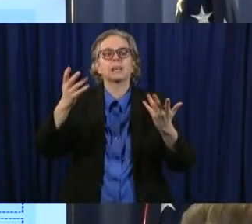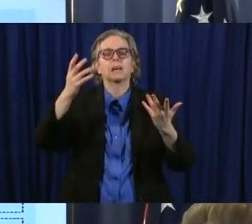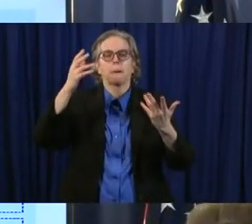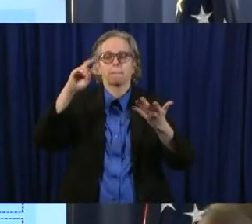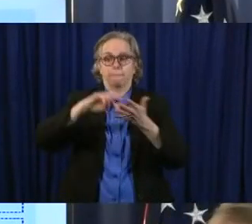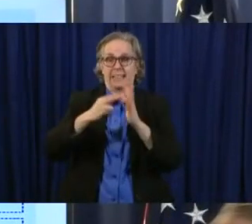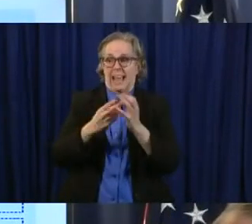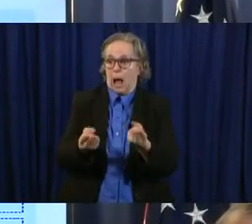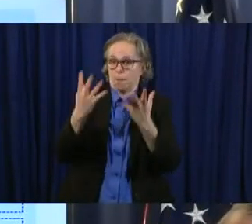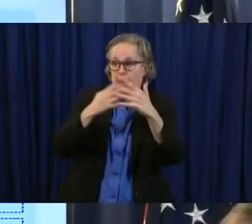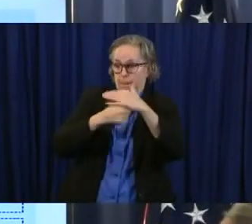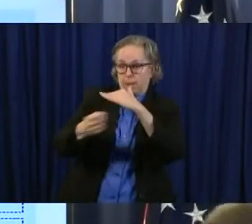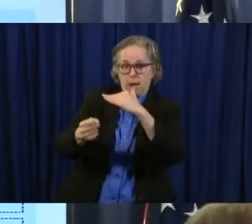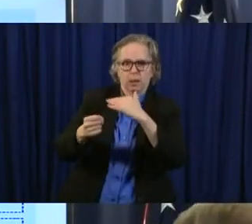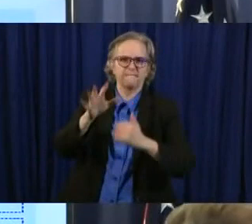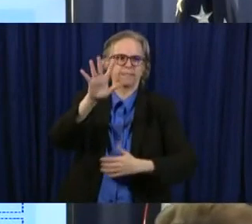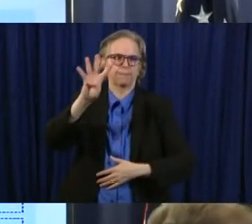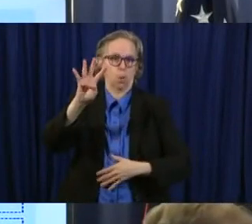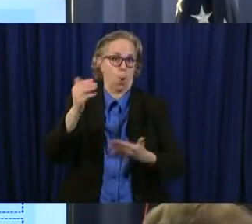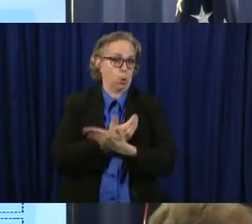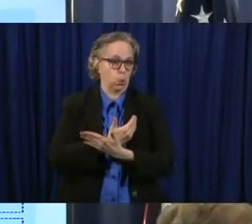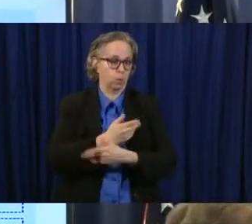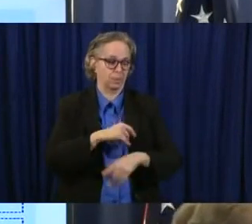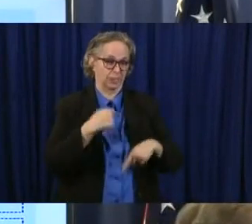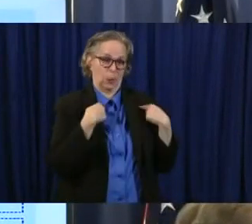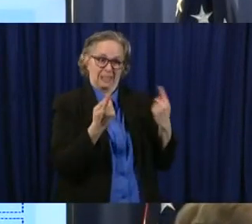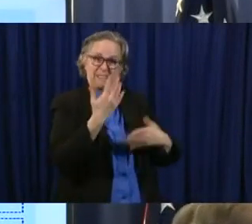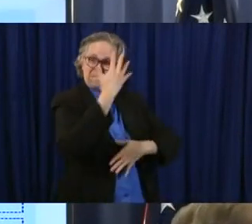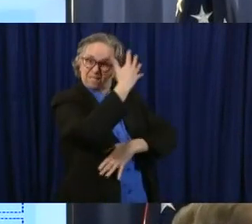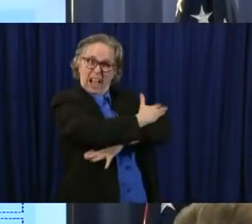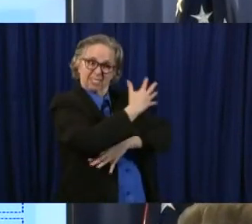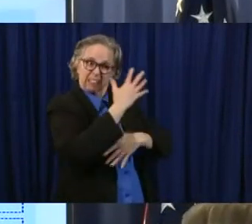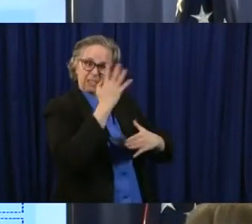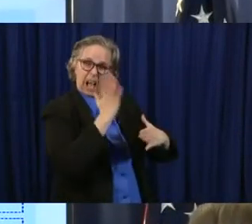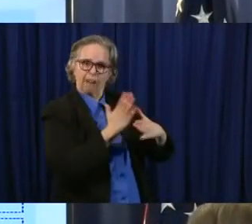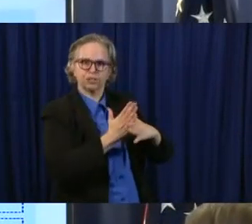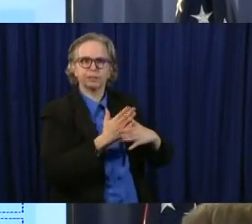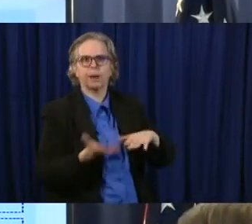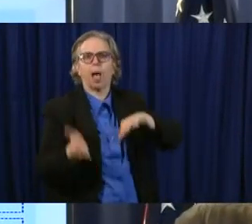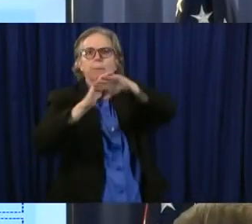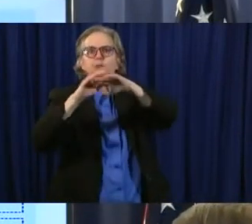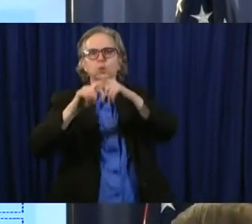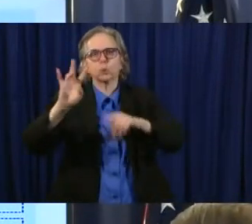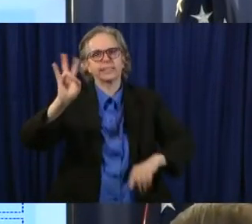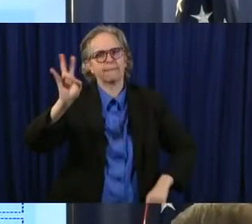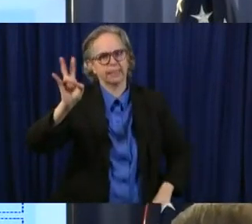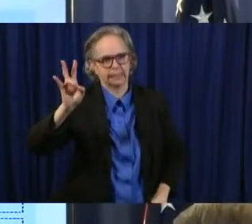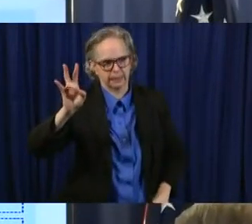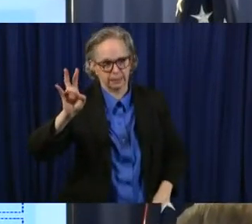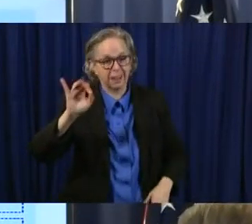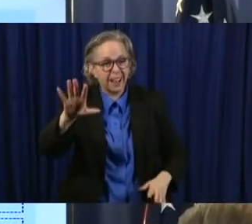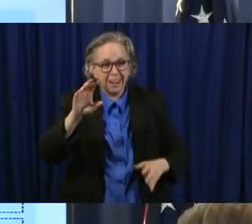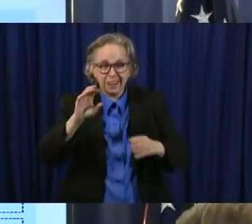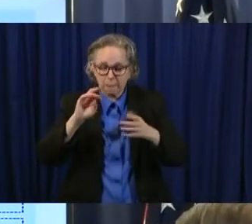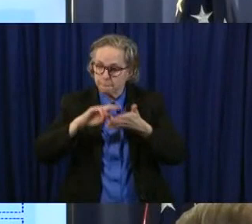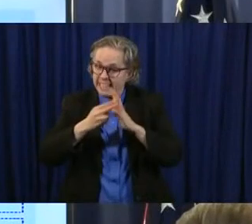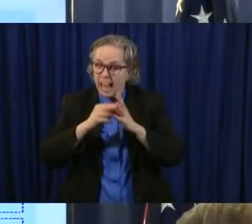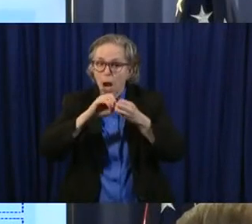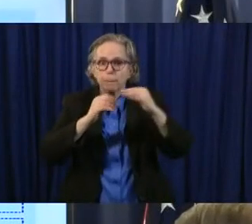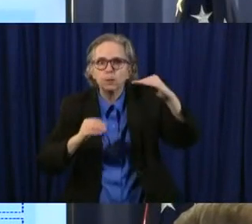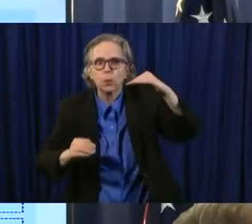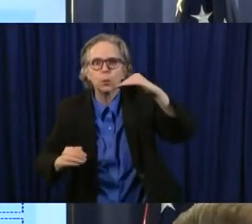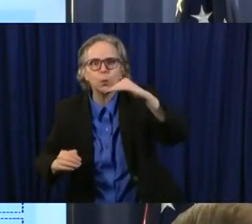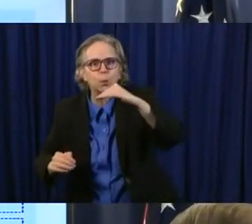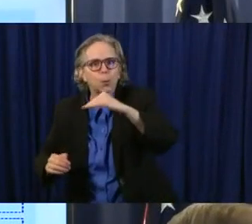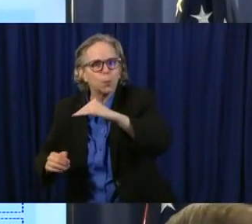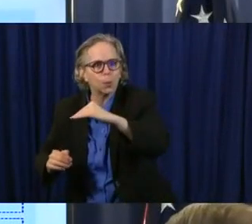Five day average was 70. Again, that one's going, that one is going in the right direction. I see you admissions last